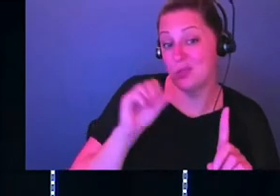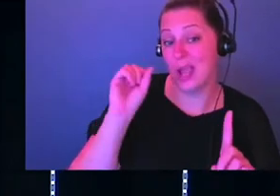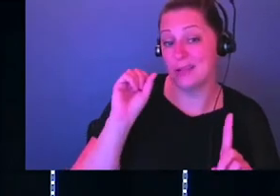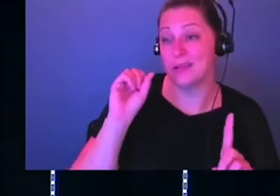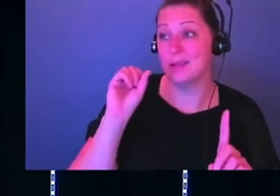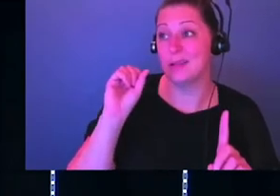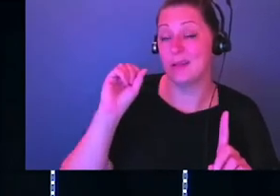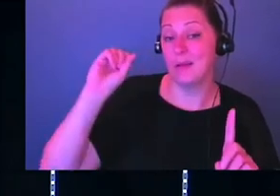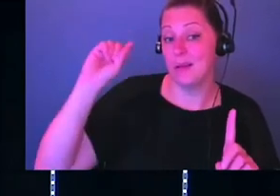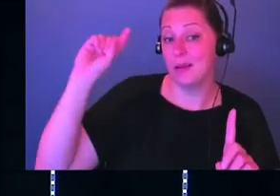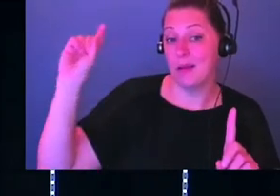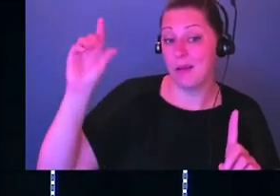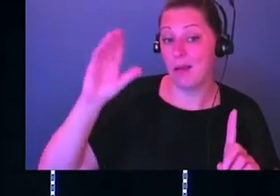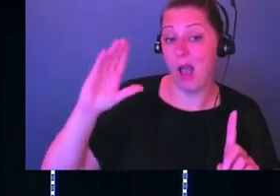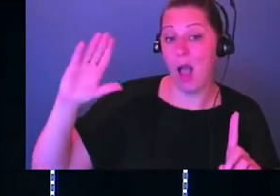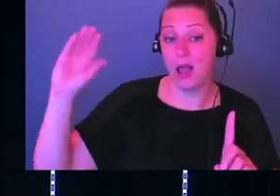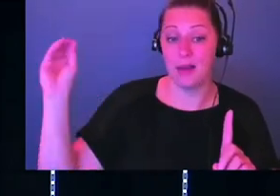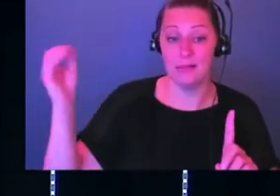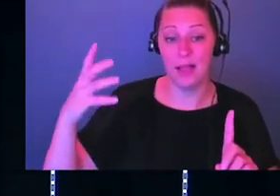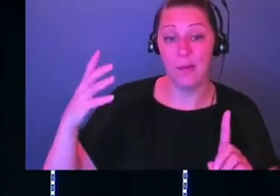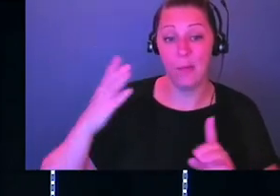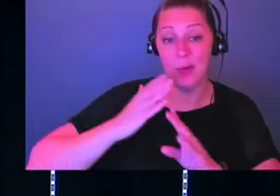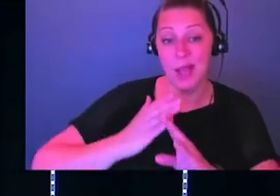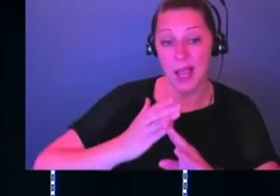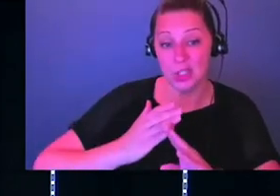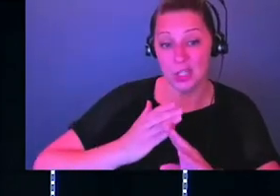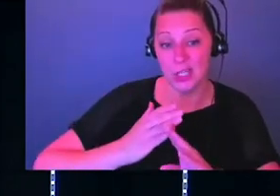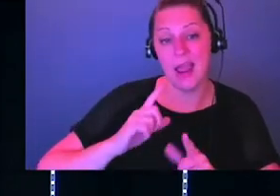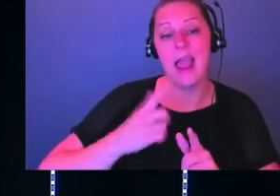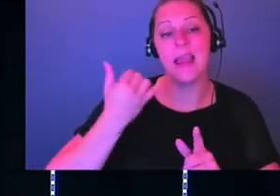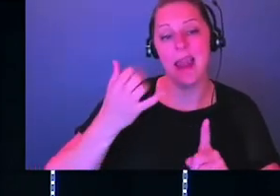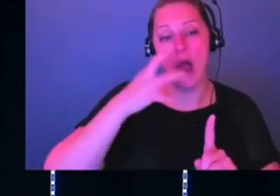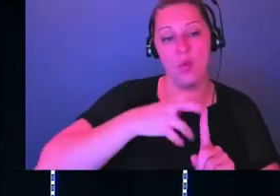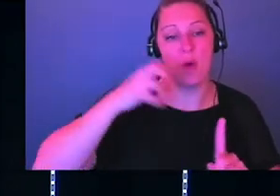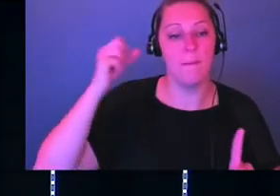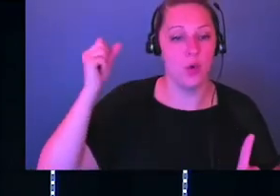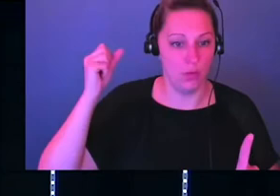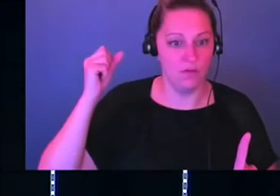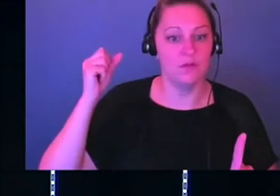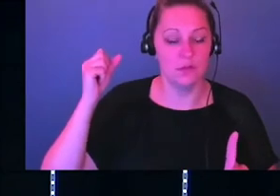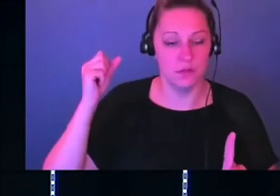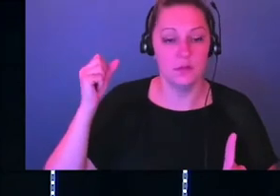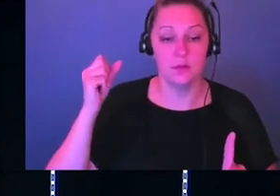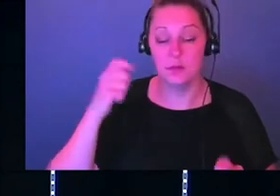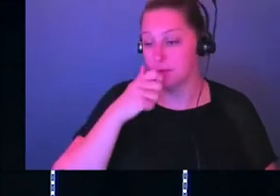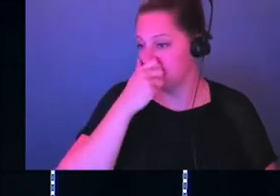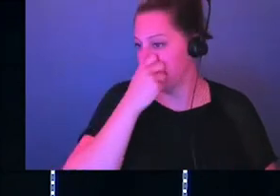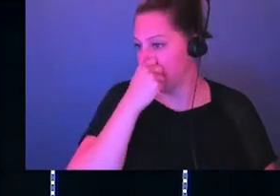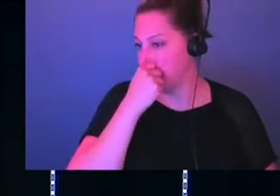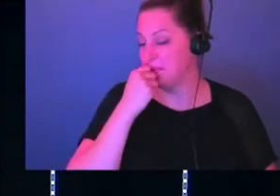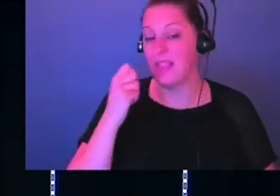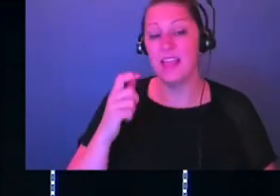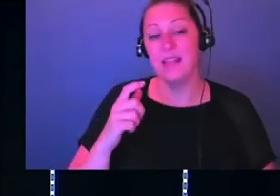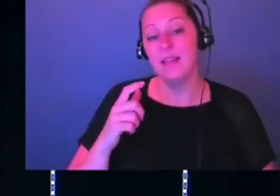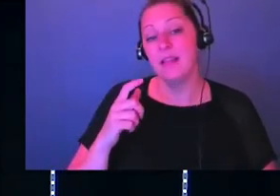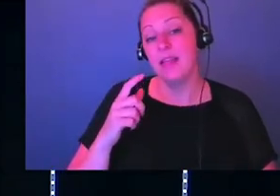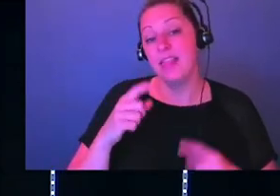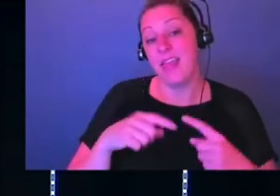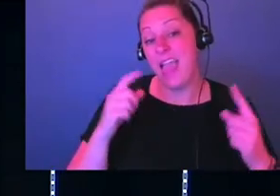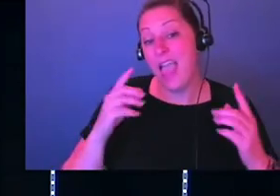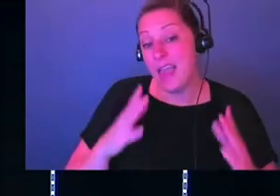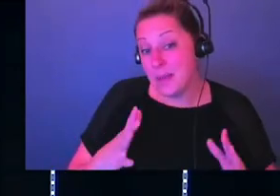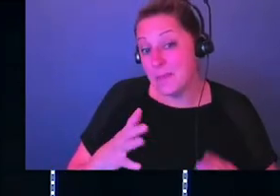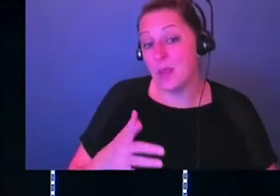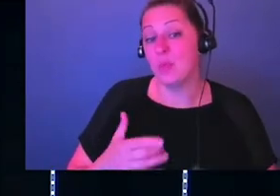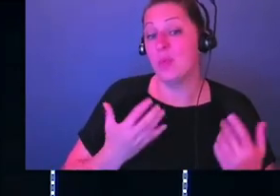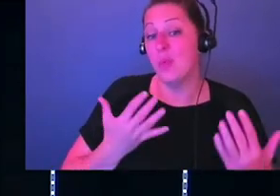God had placed on him as king, the anointing being removed. And I don't know if y'all know this, but a lot of times the enemy waits for opportunity when we're at our most vulnerable,